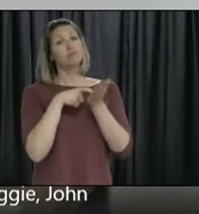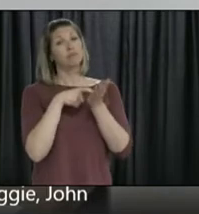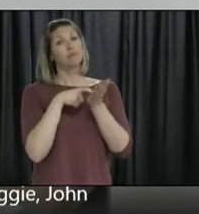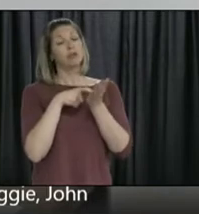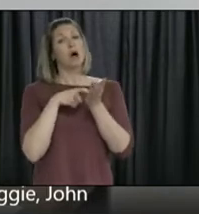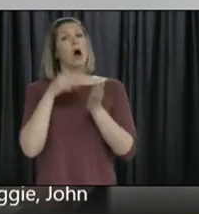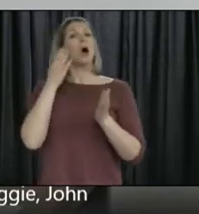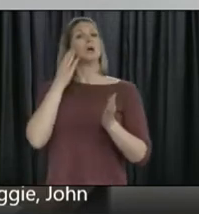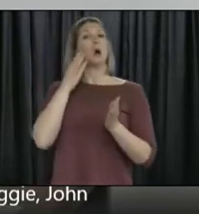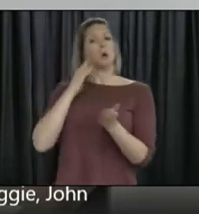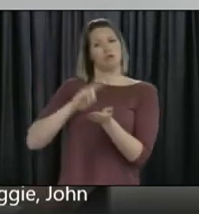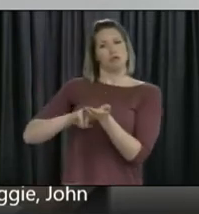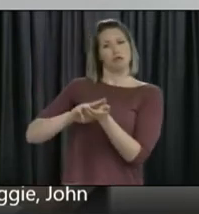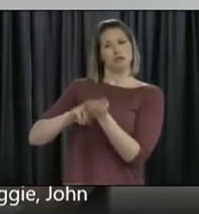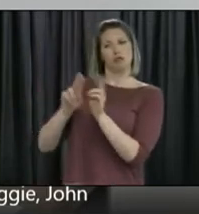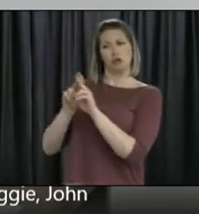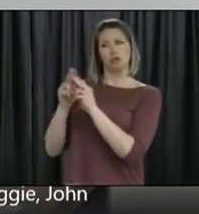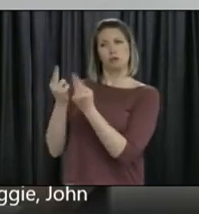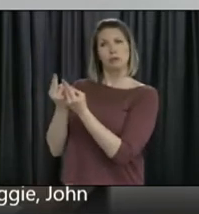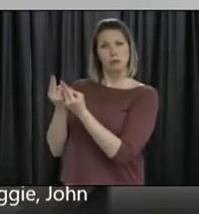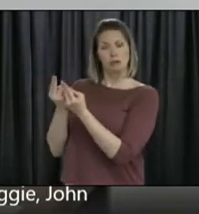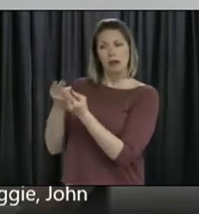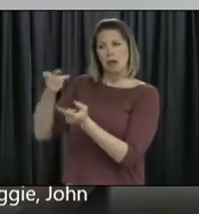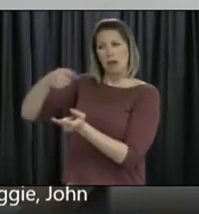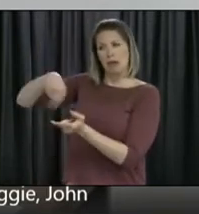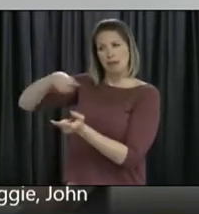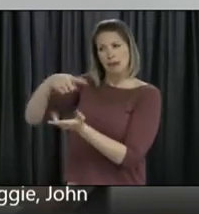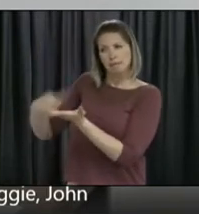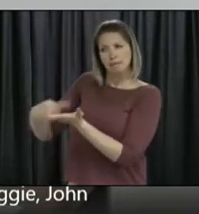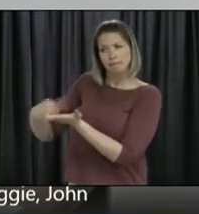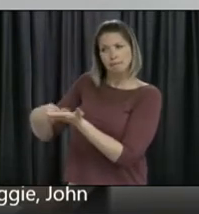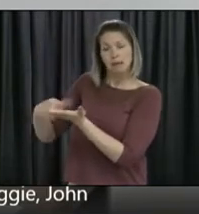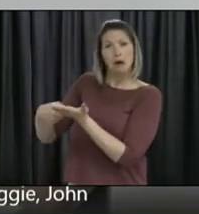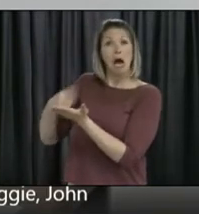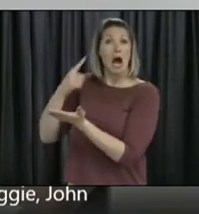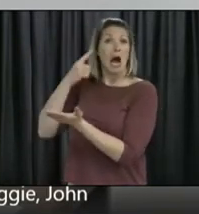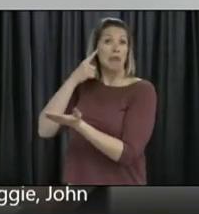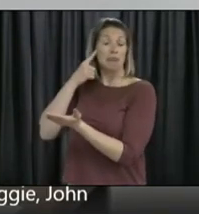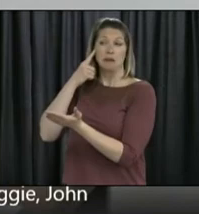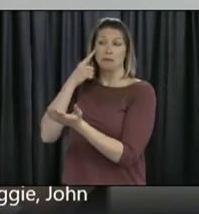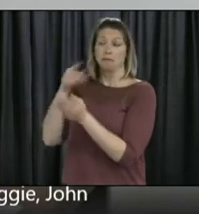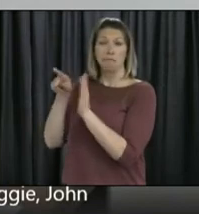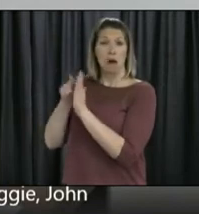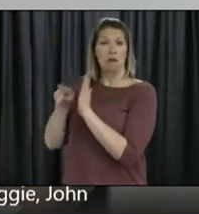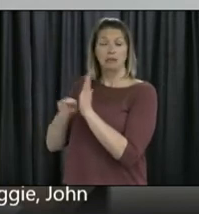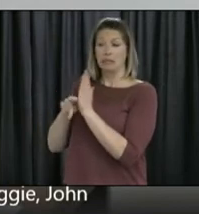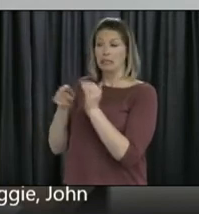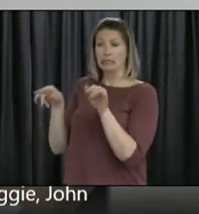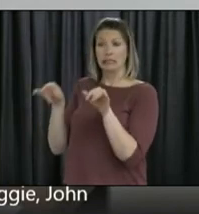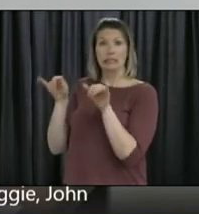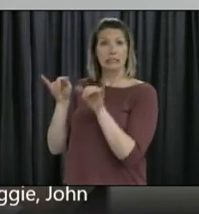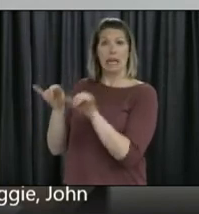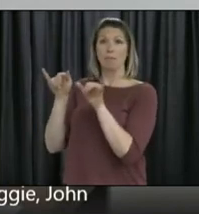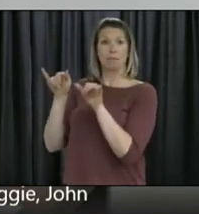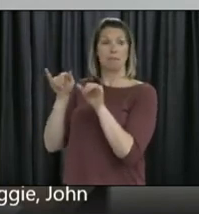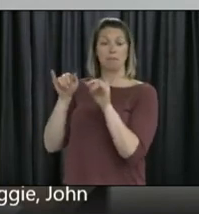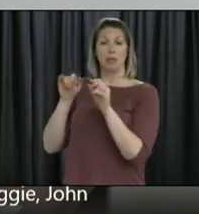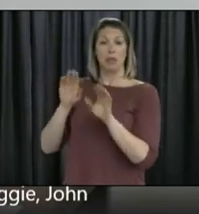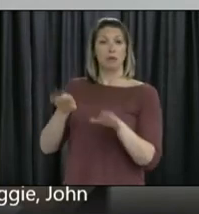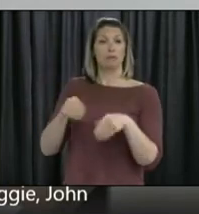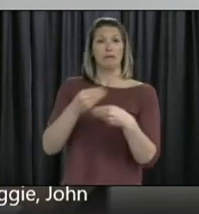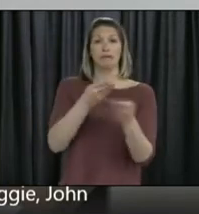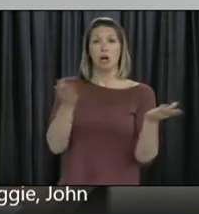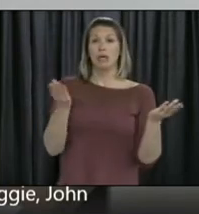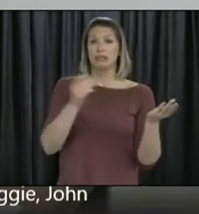that has actually been changed or not, I will find out for you. But my understanding was that there had been a debate about how many